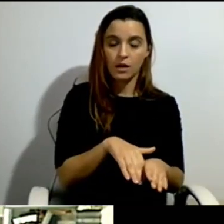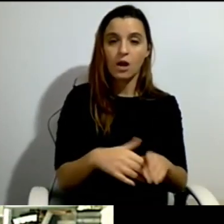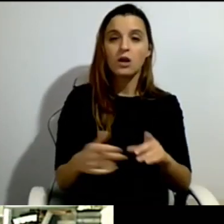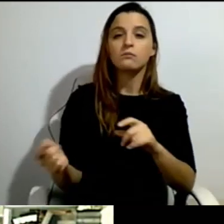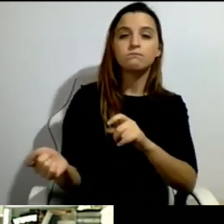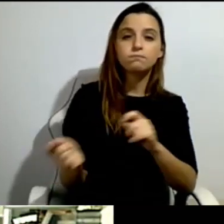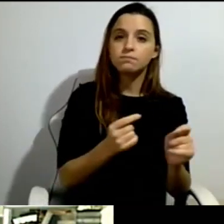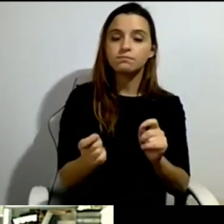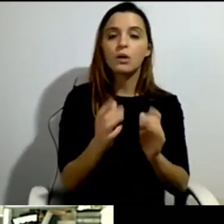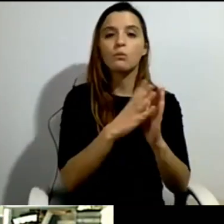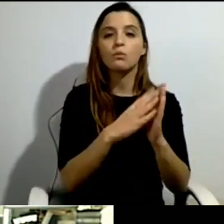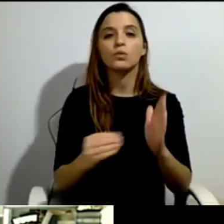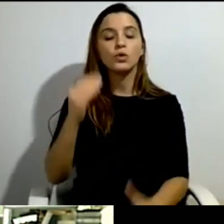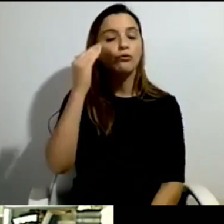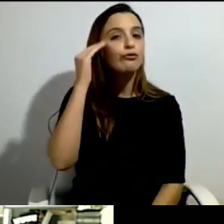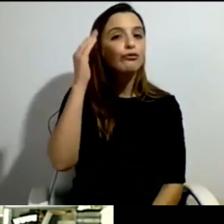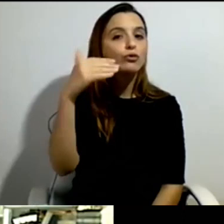care.